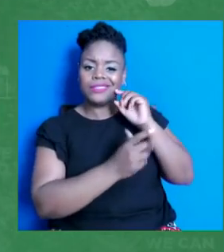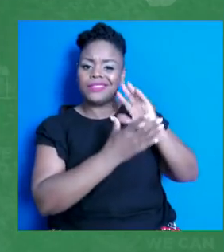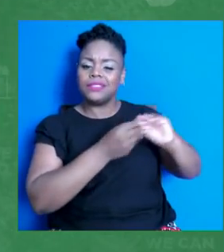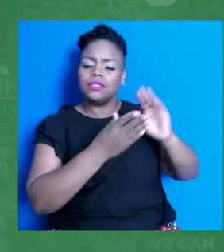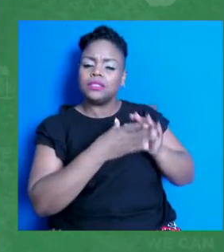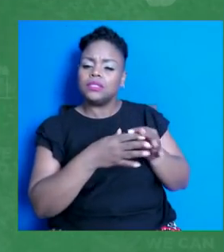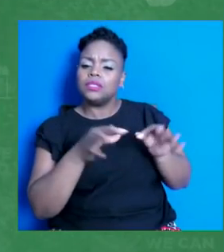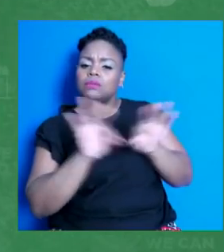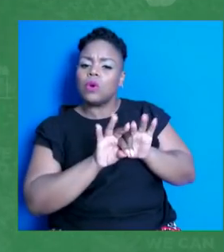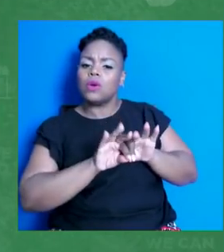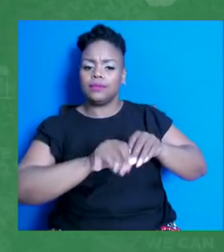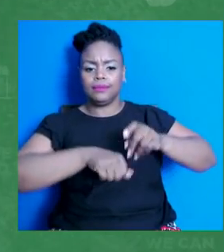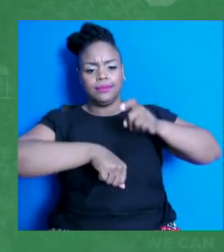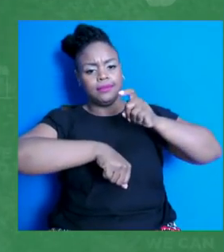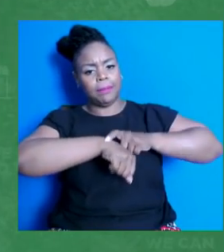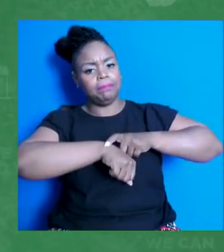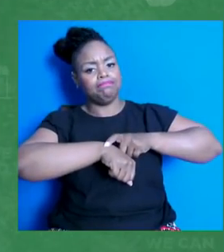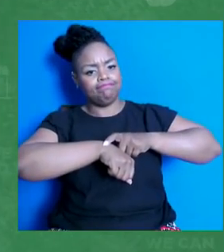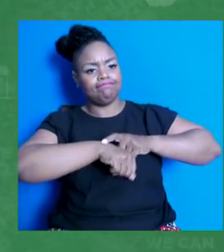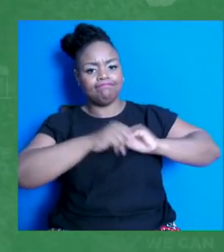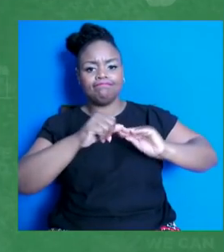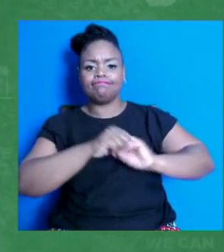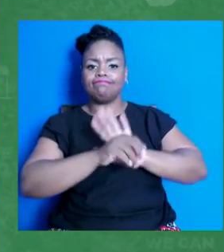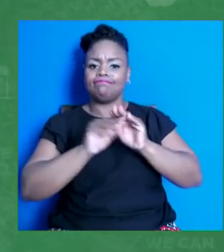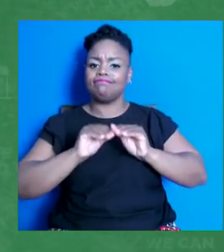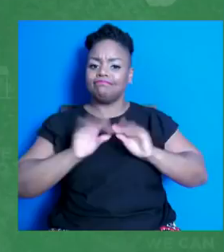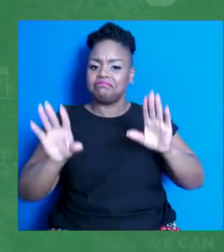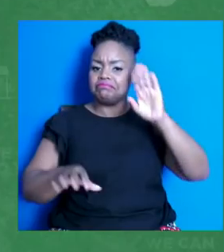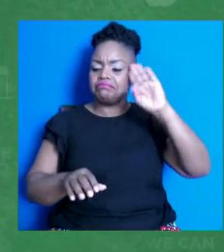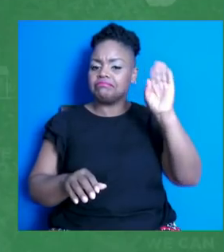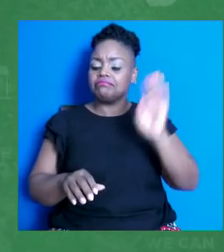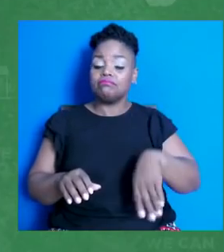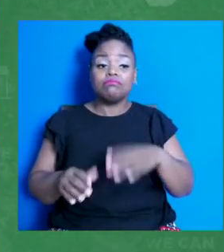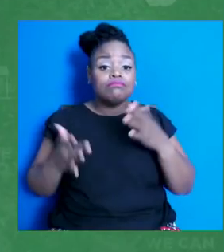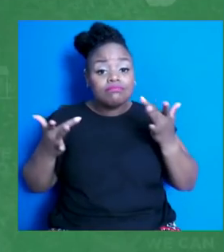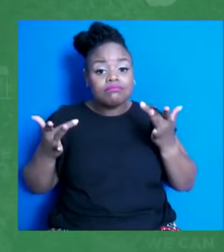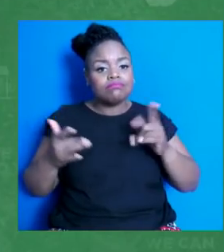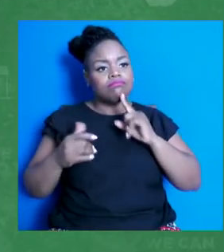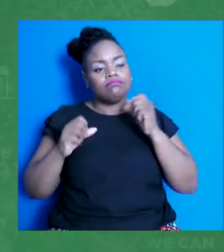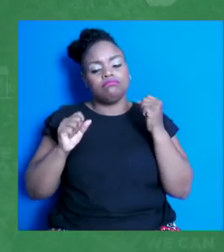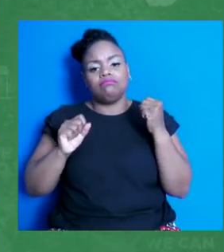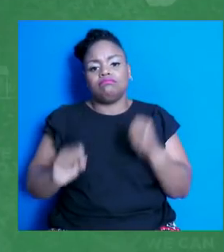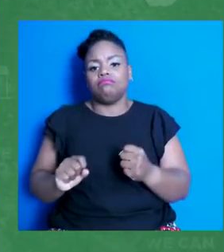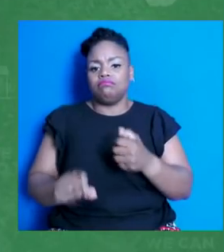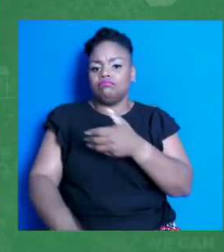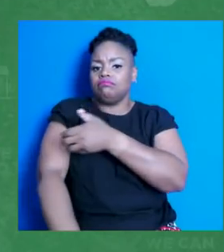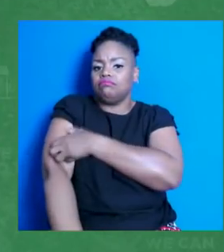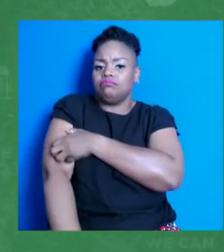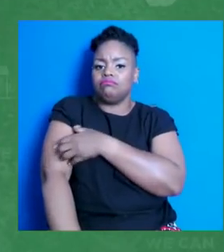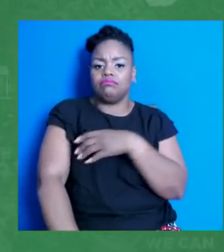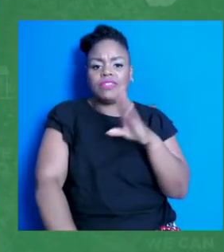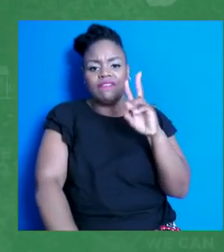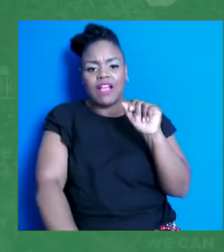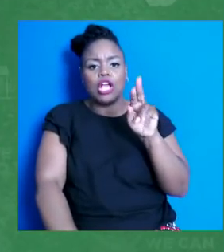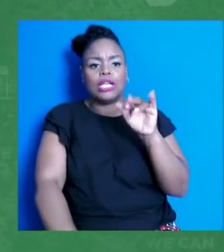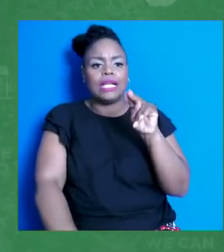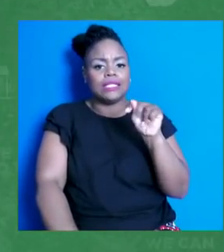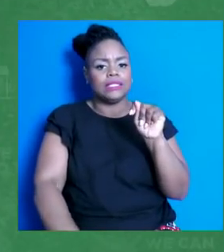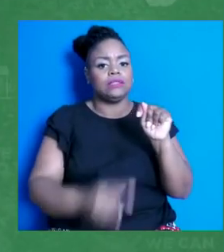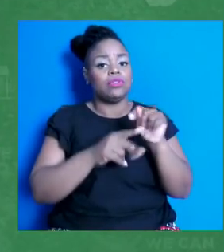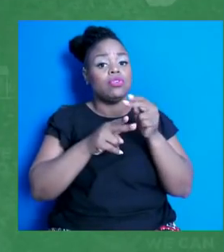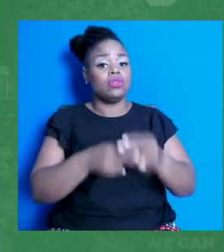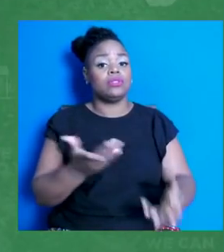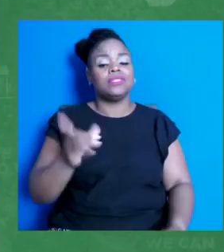because we're dealing with a very formidable variant, the Delta variant, that's really different than the